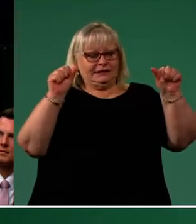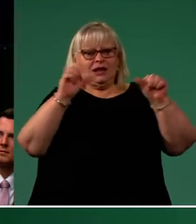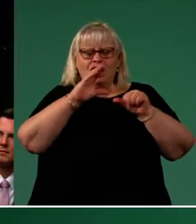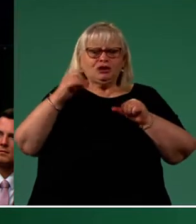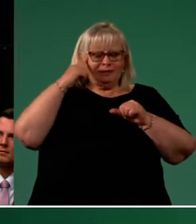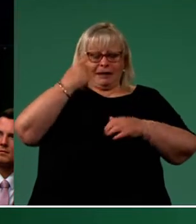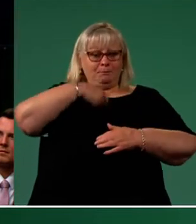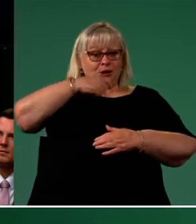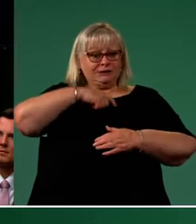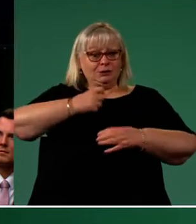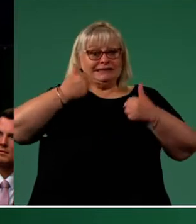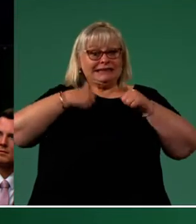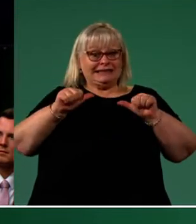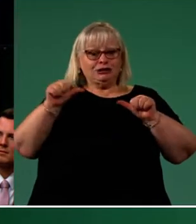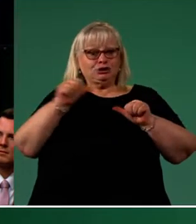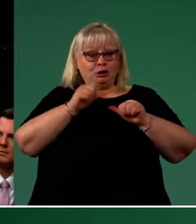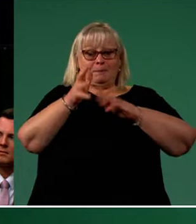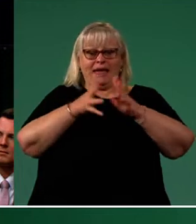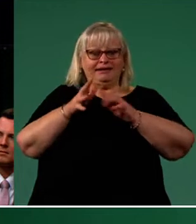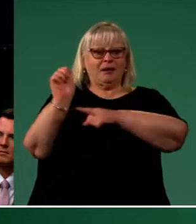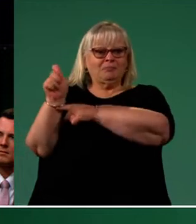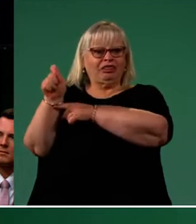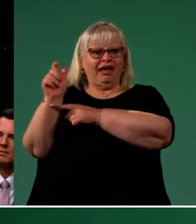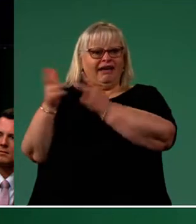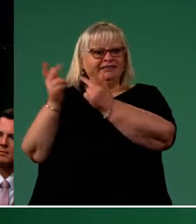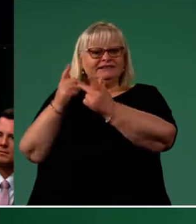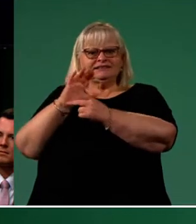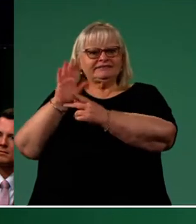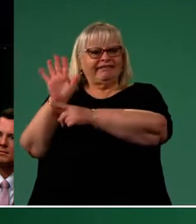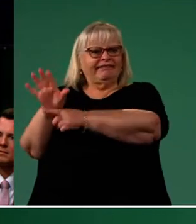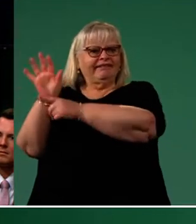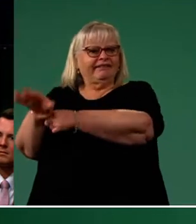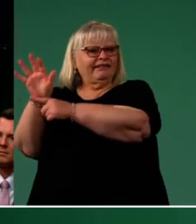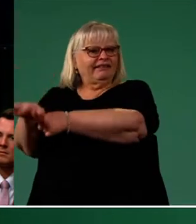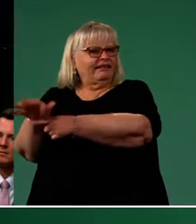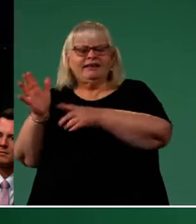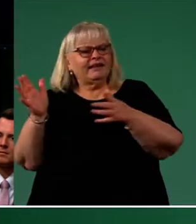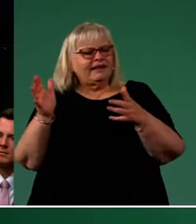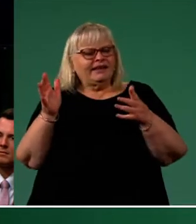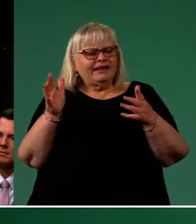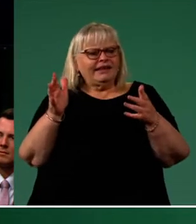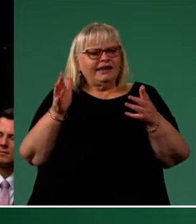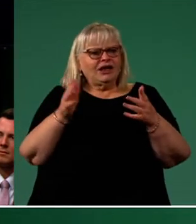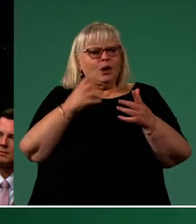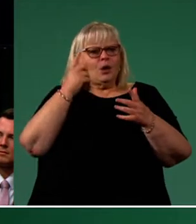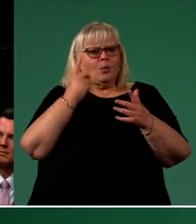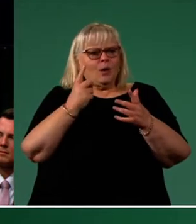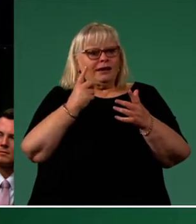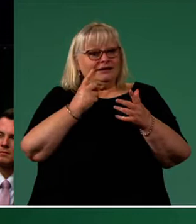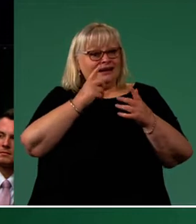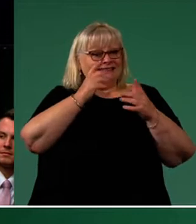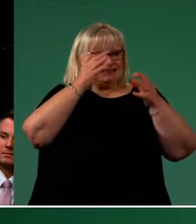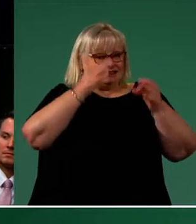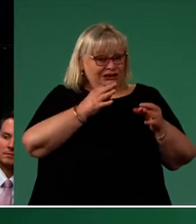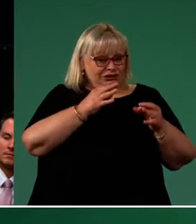personal success should be at the expense of others. There aren't many professions where one decision can help transform